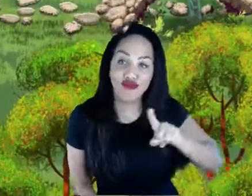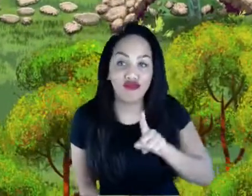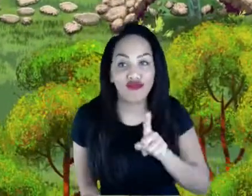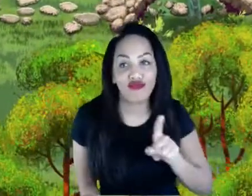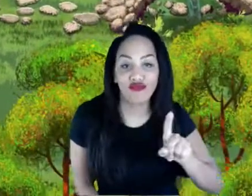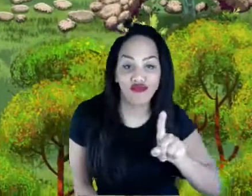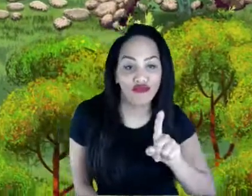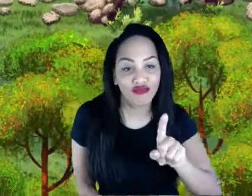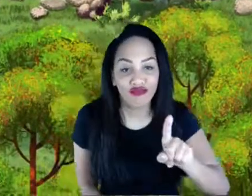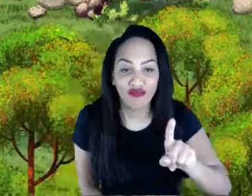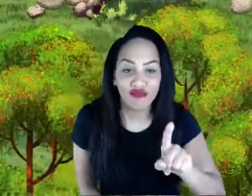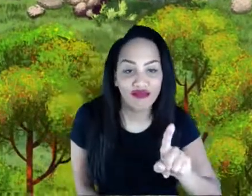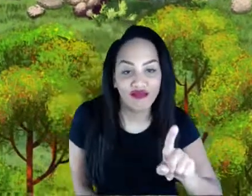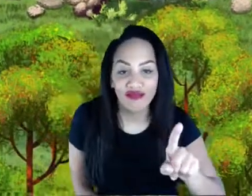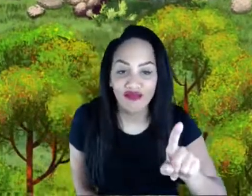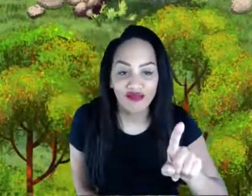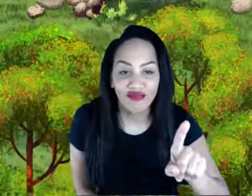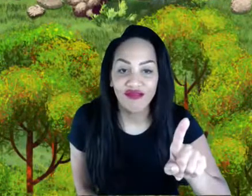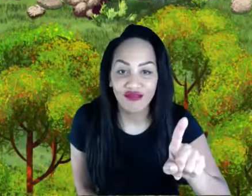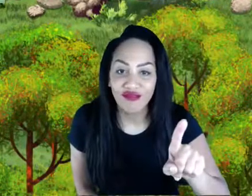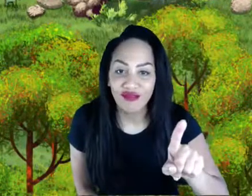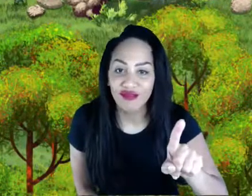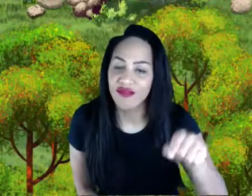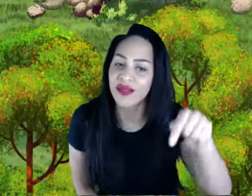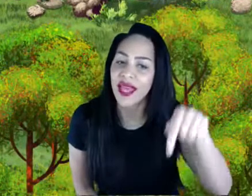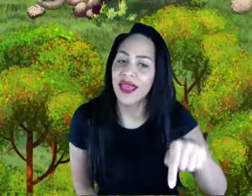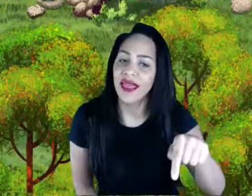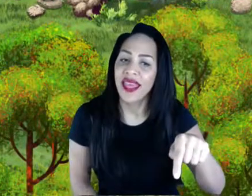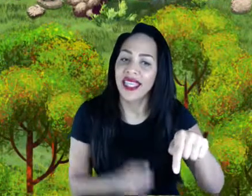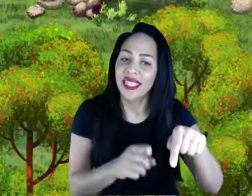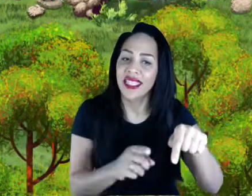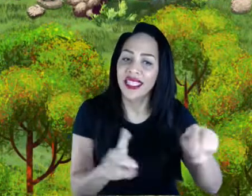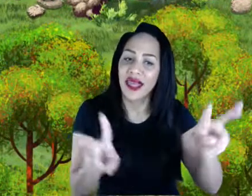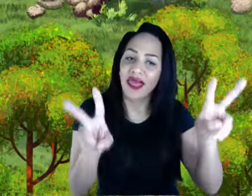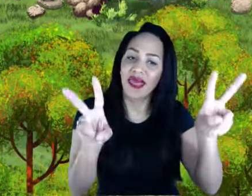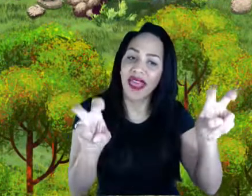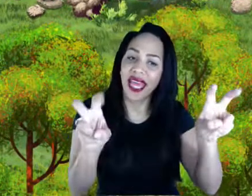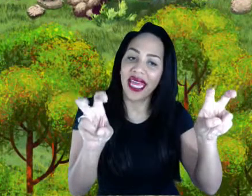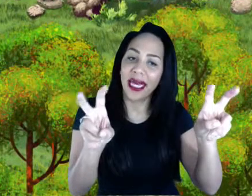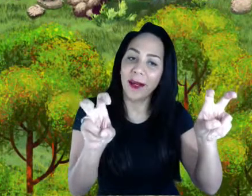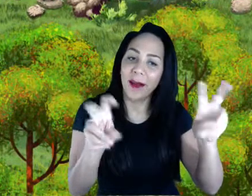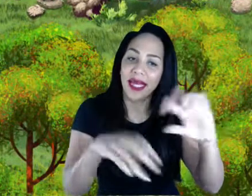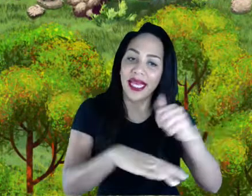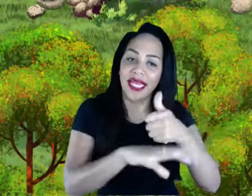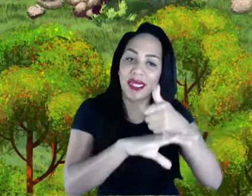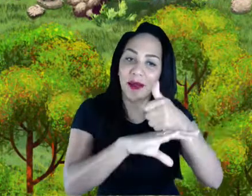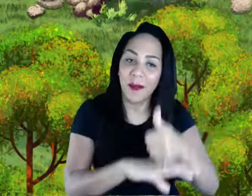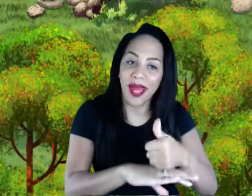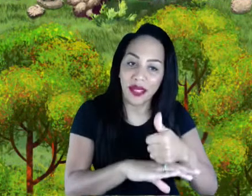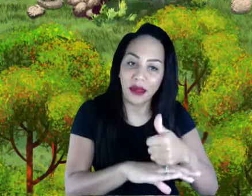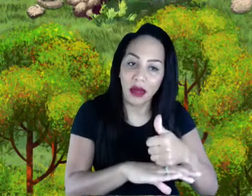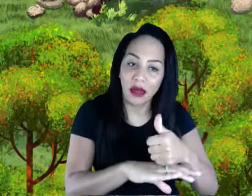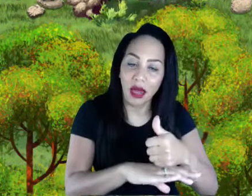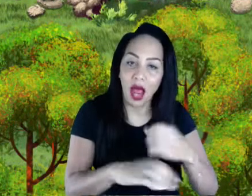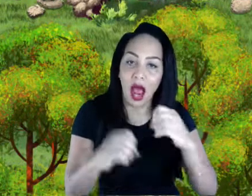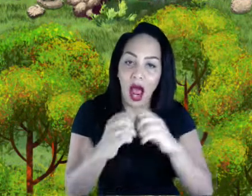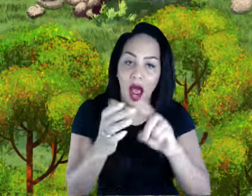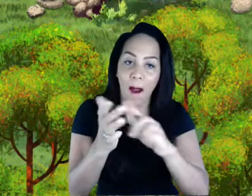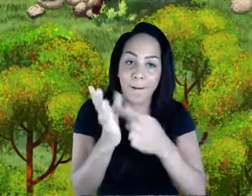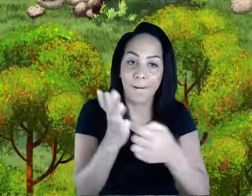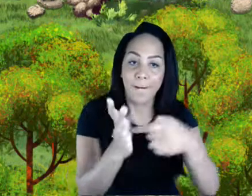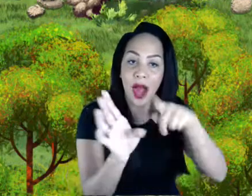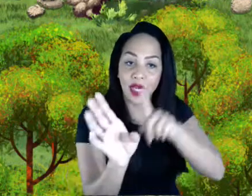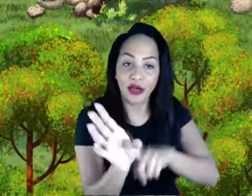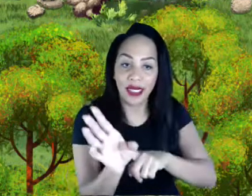And the piece is very much themed on this concept of binaries. And we looked a lot at a wonderful